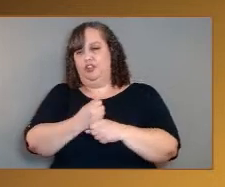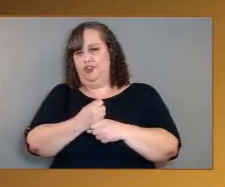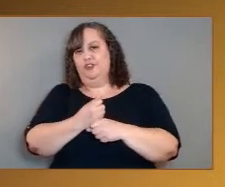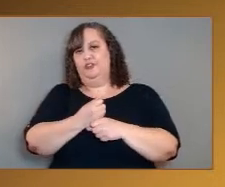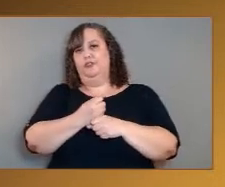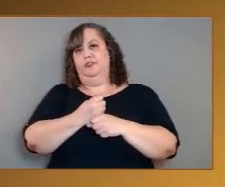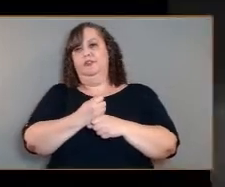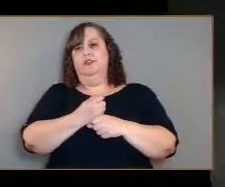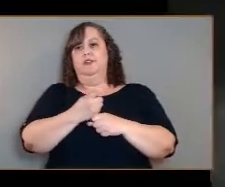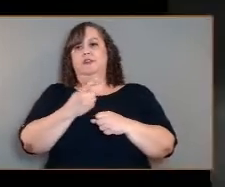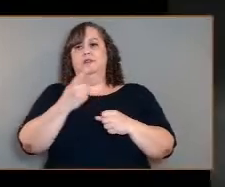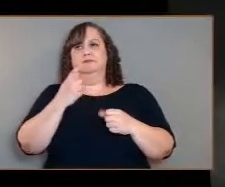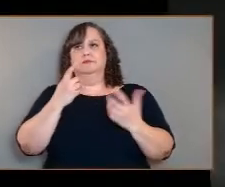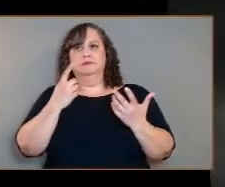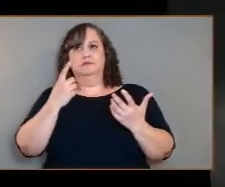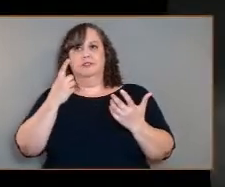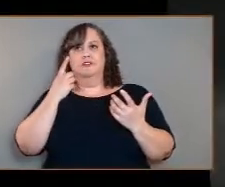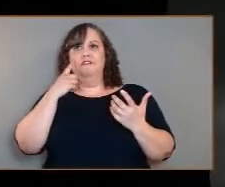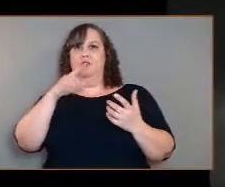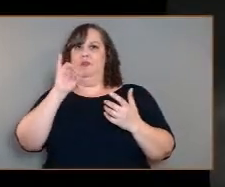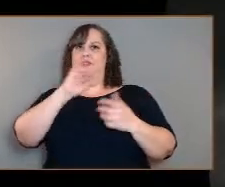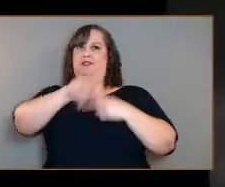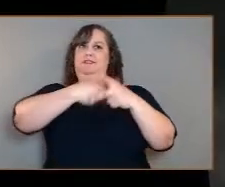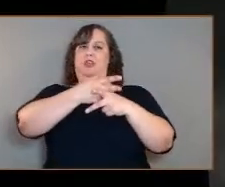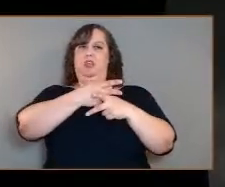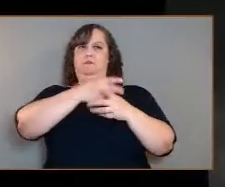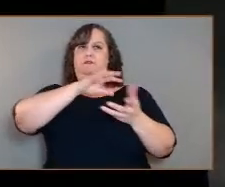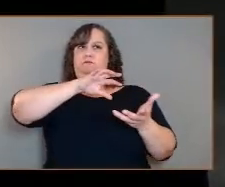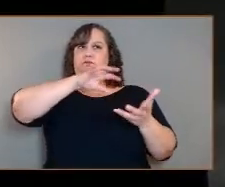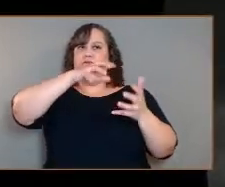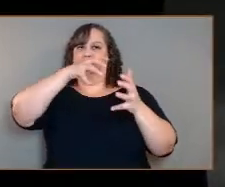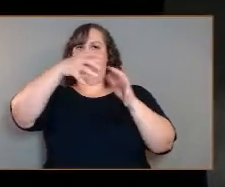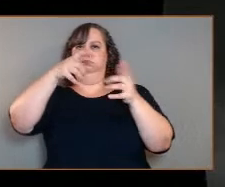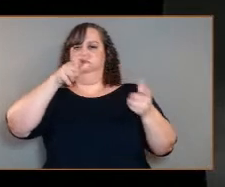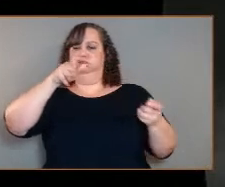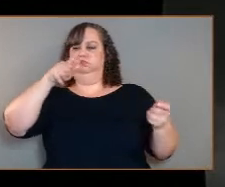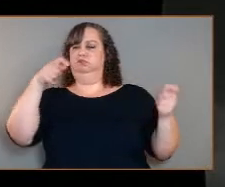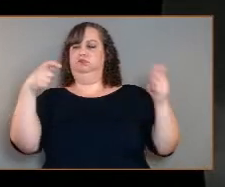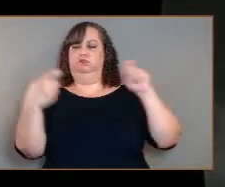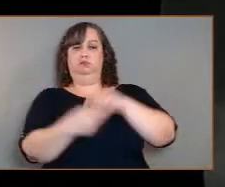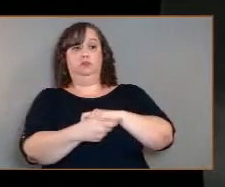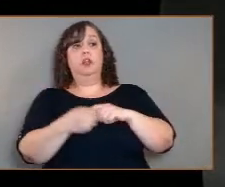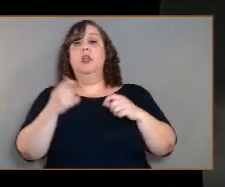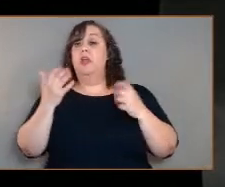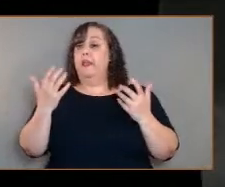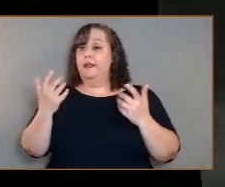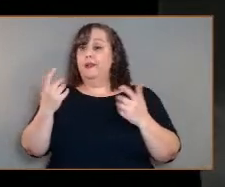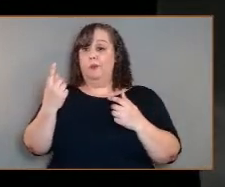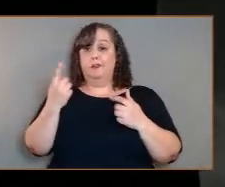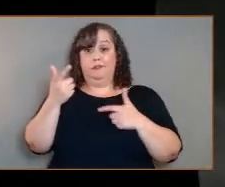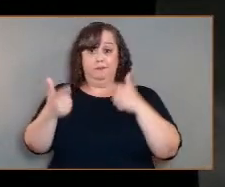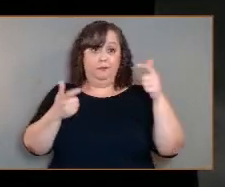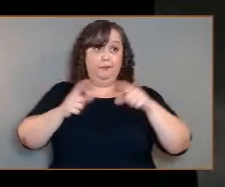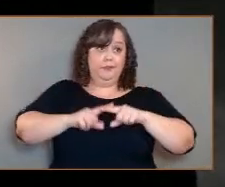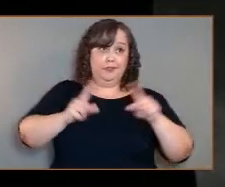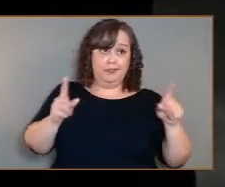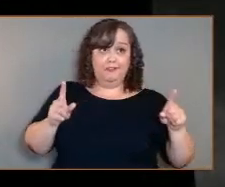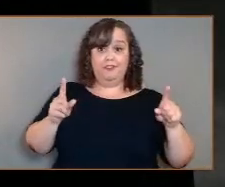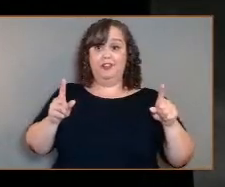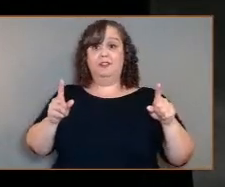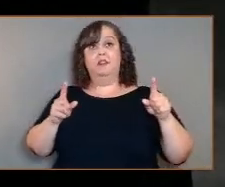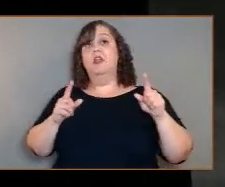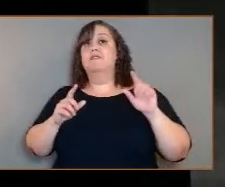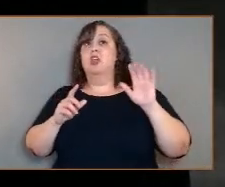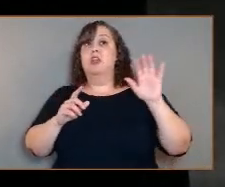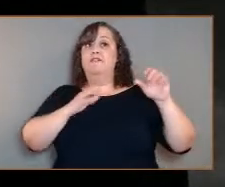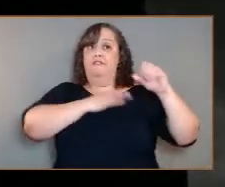Venus is. And, you know, really the major difference between the climate of Earth and Venus is that on Earth, because